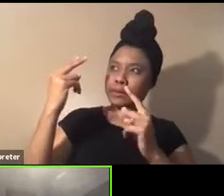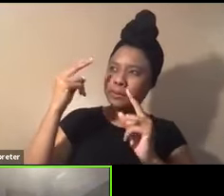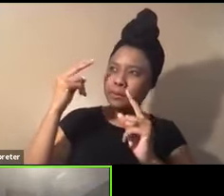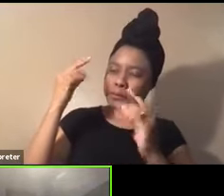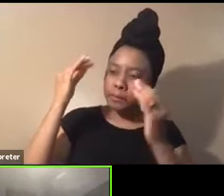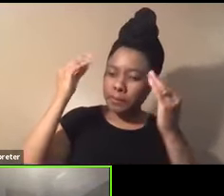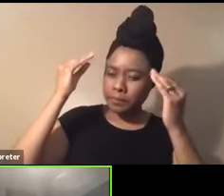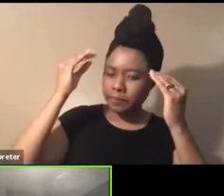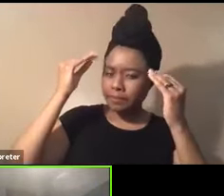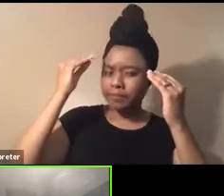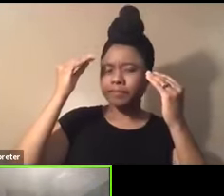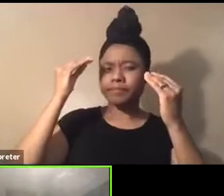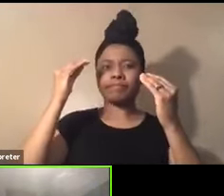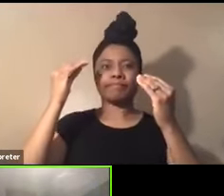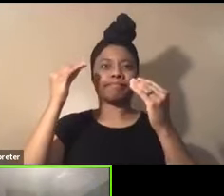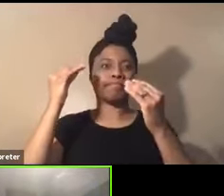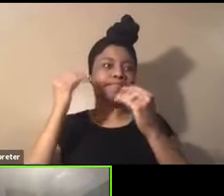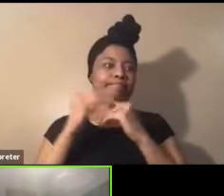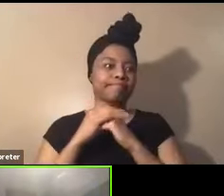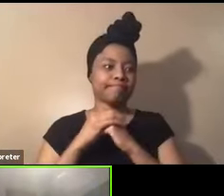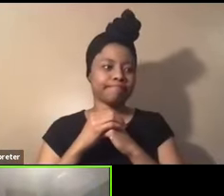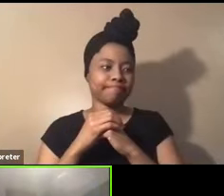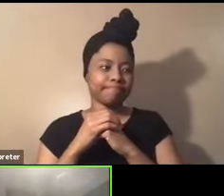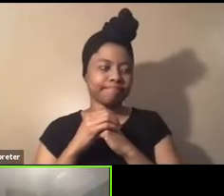we not only reflect on, um,